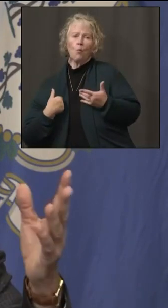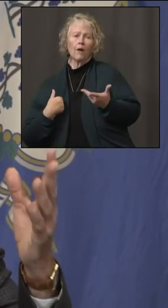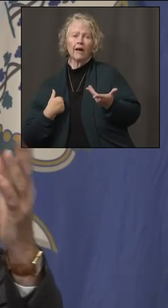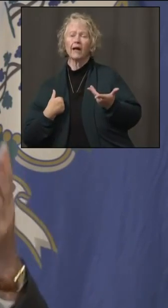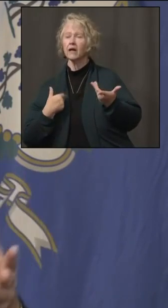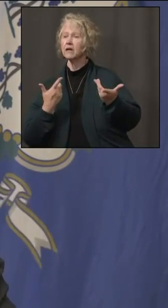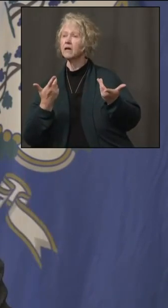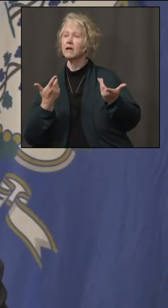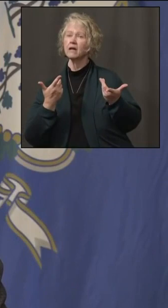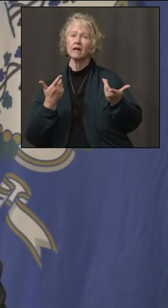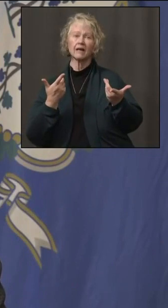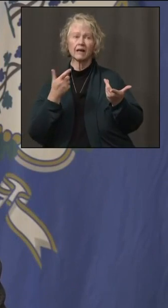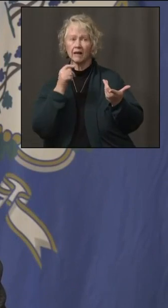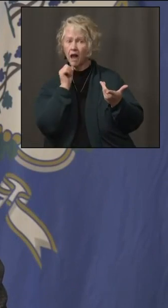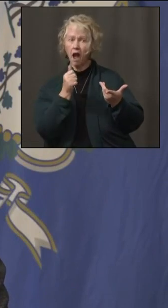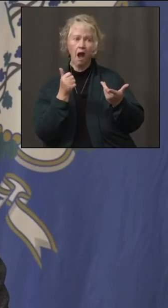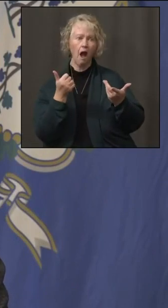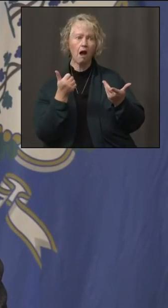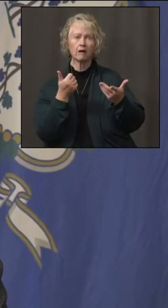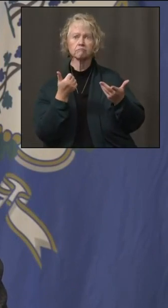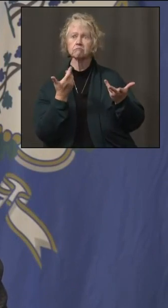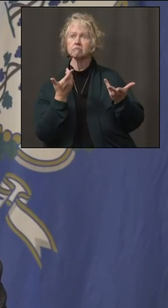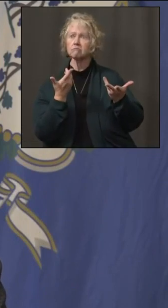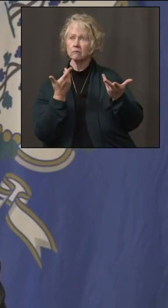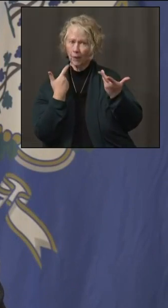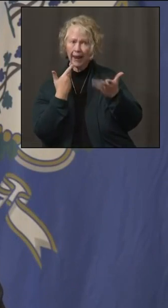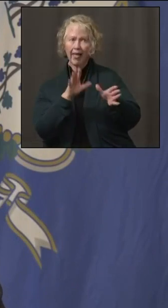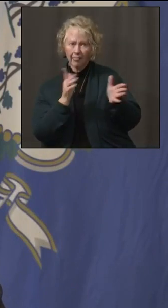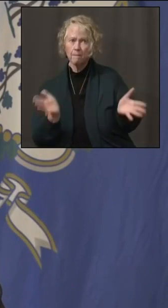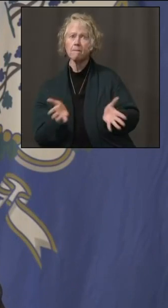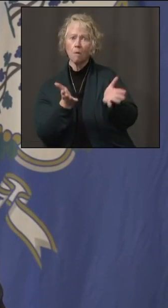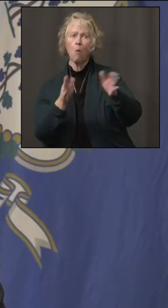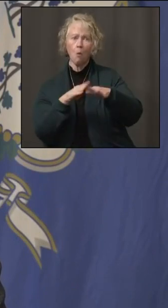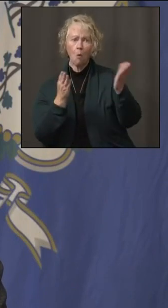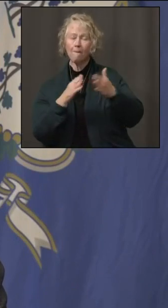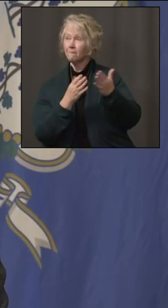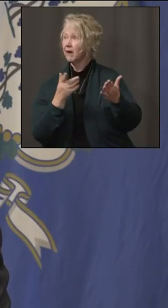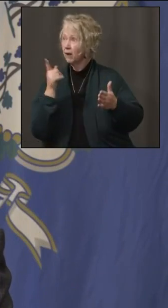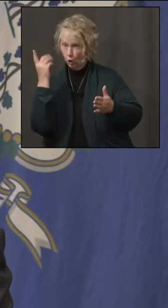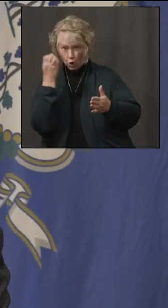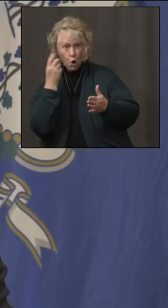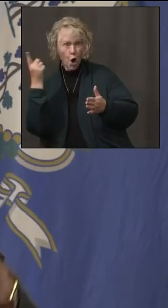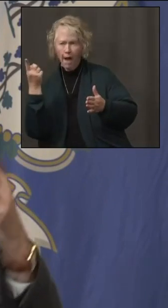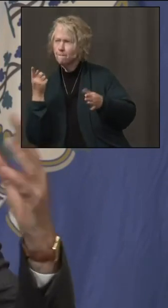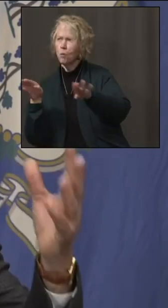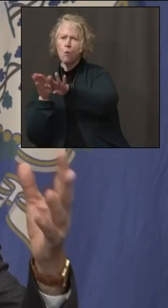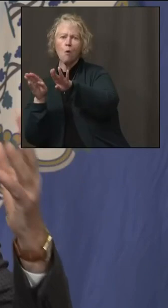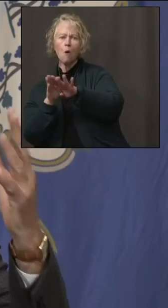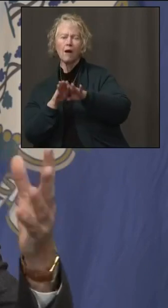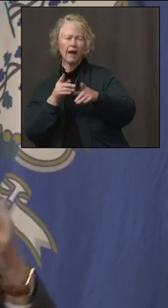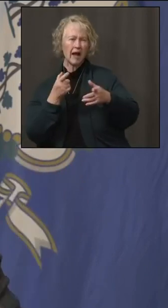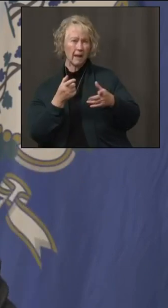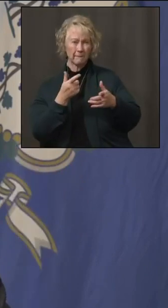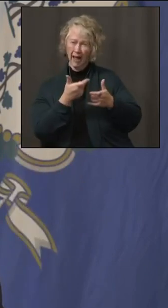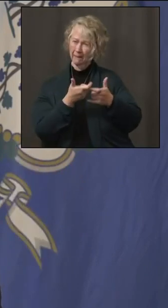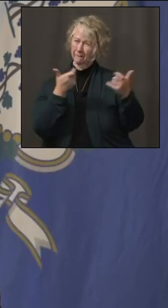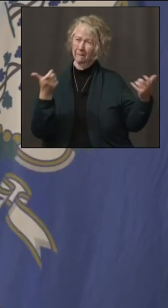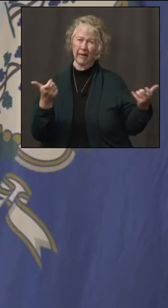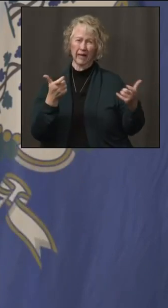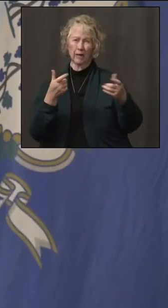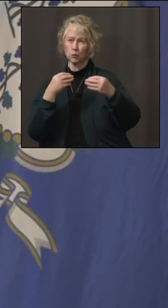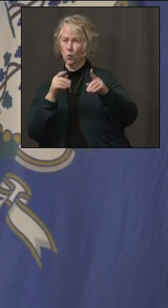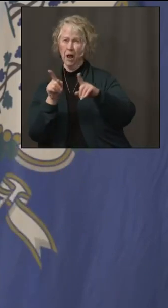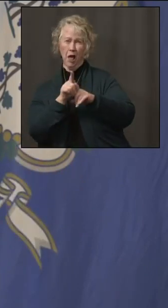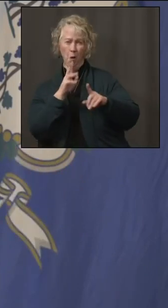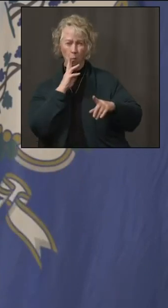unlike in Europe where they all had to shut down. So if you want to be able to keep your store open, especially if you're a Walmart, a big brand name like